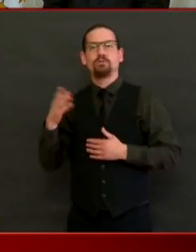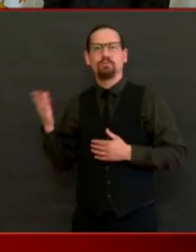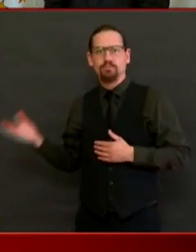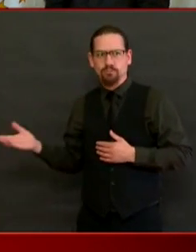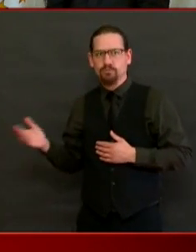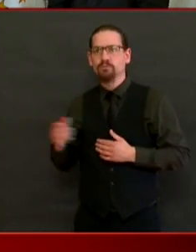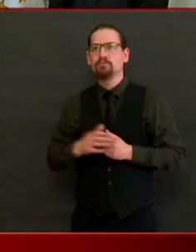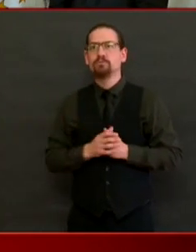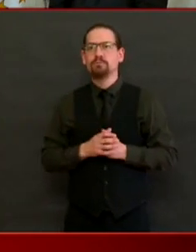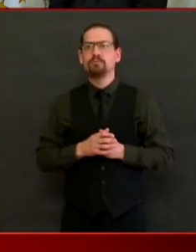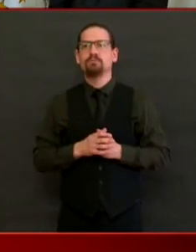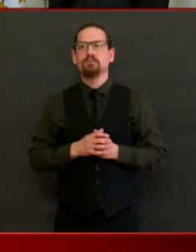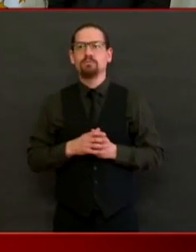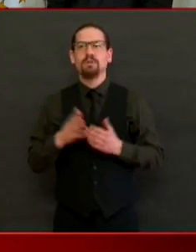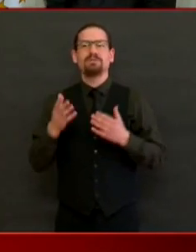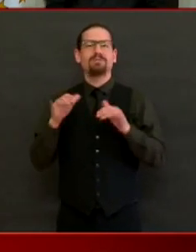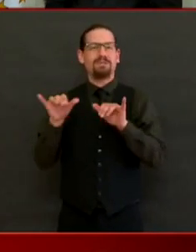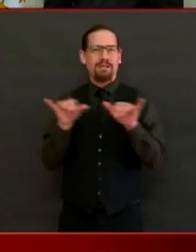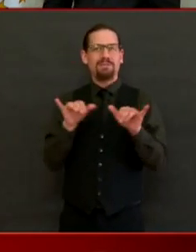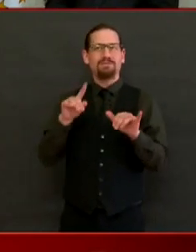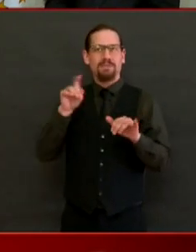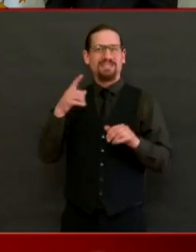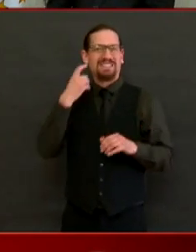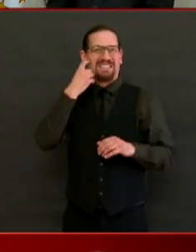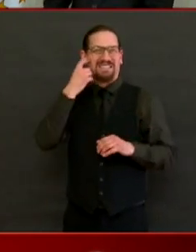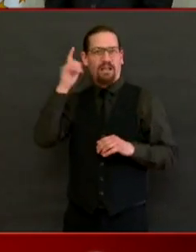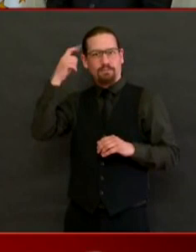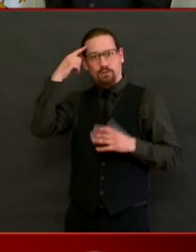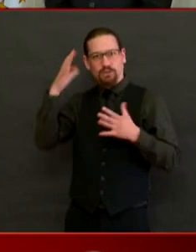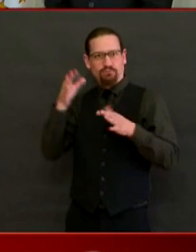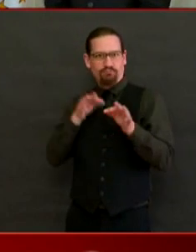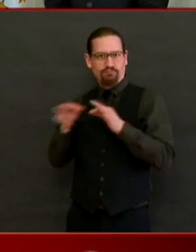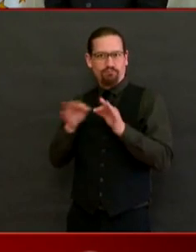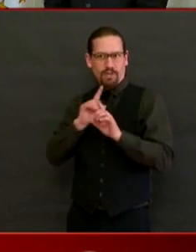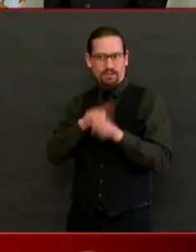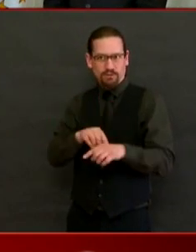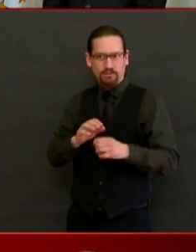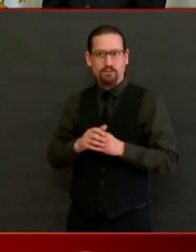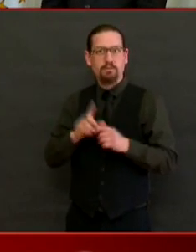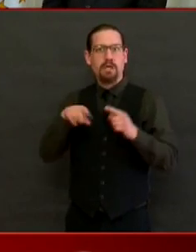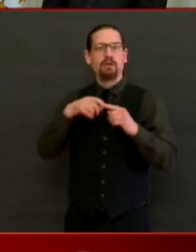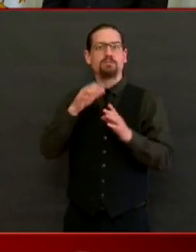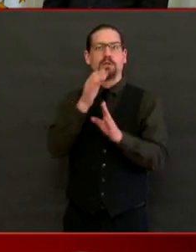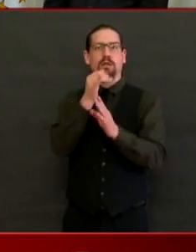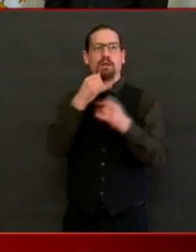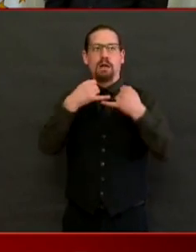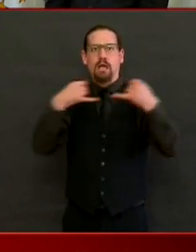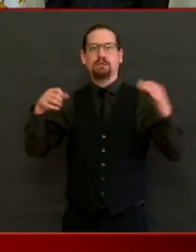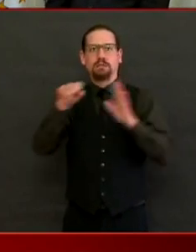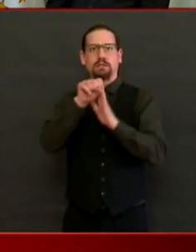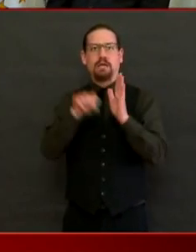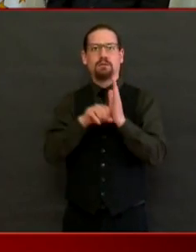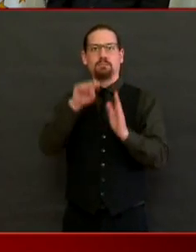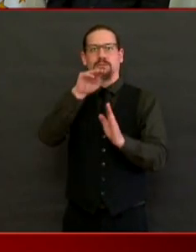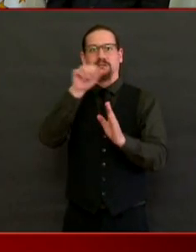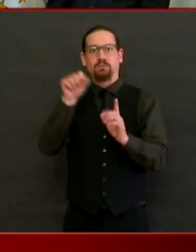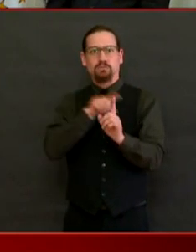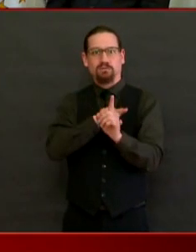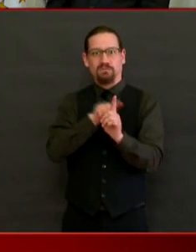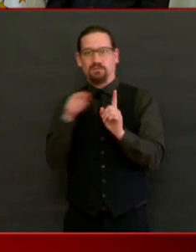similar to what the governor has already spoken about crossing the border into the Massachusetts grocery stores. Can we skip to the next one?